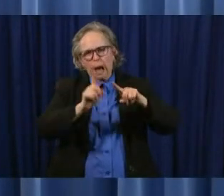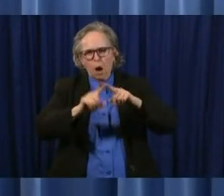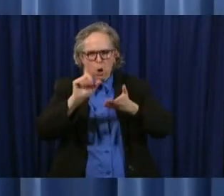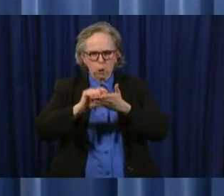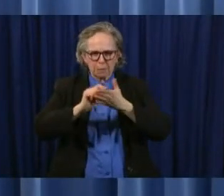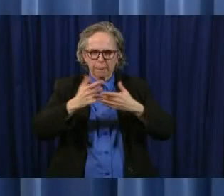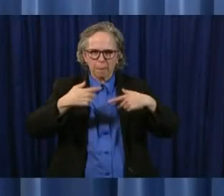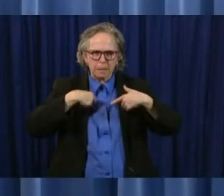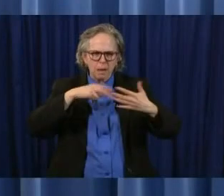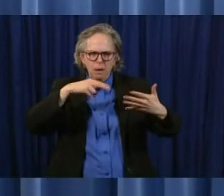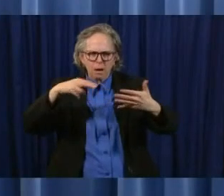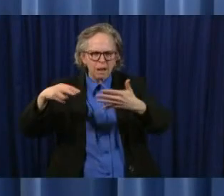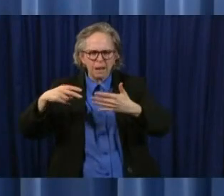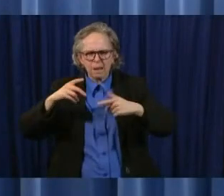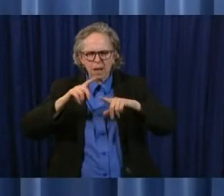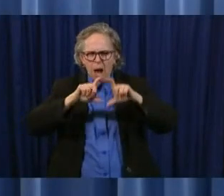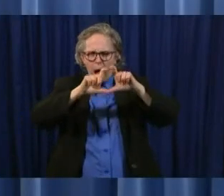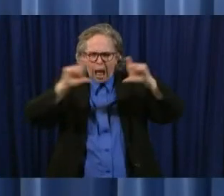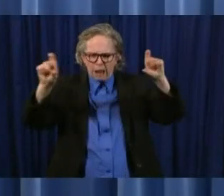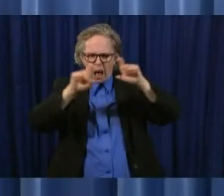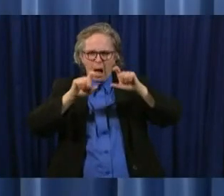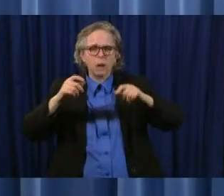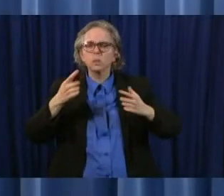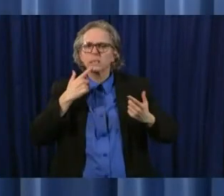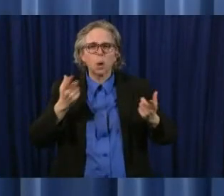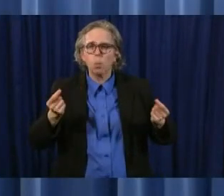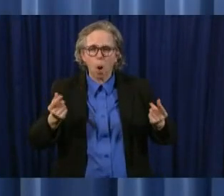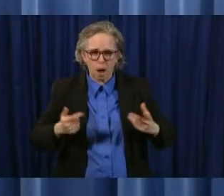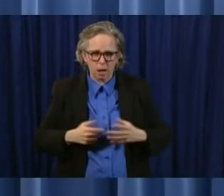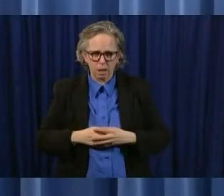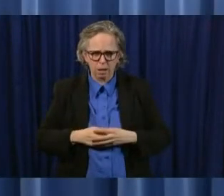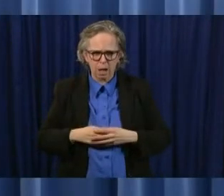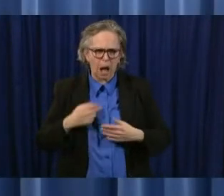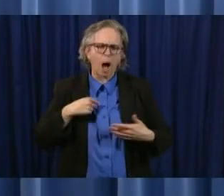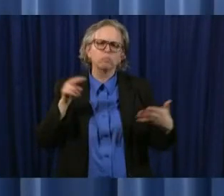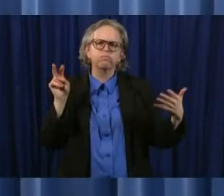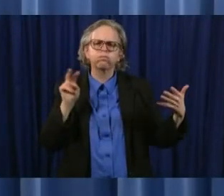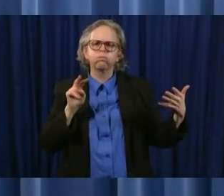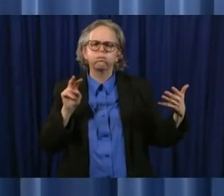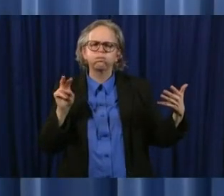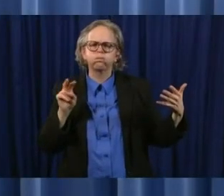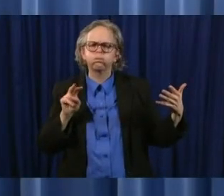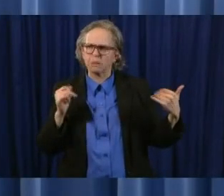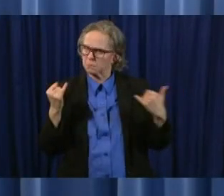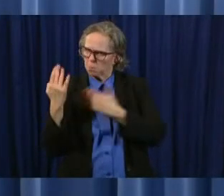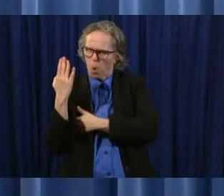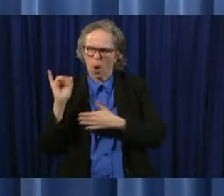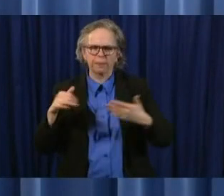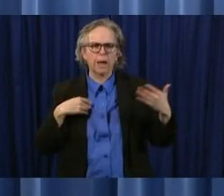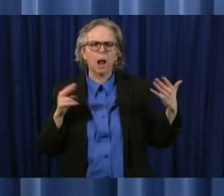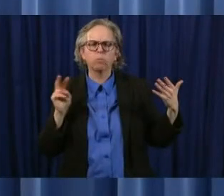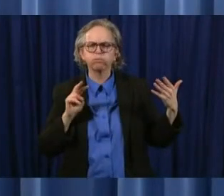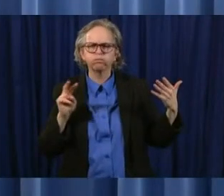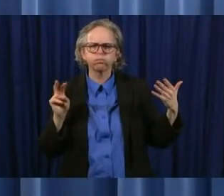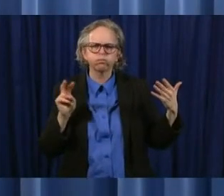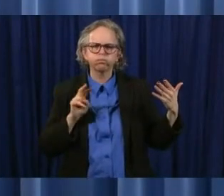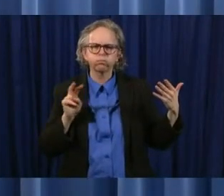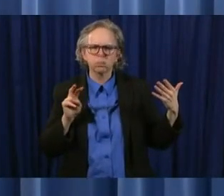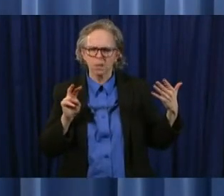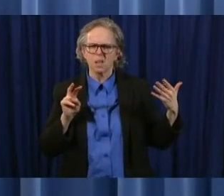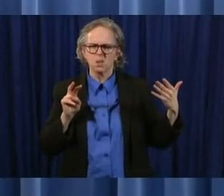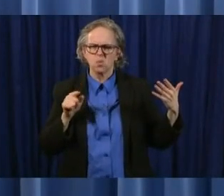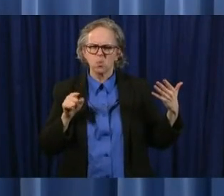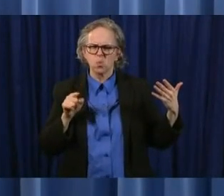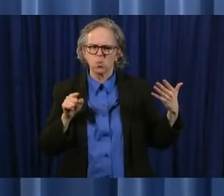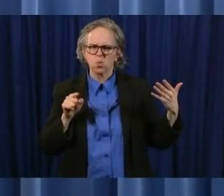what those headlines are and i looked at the headlines and this morning and it was not unexpected but